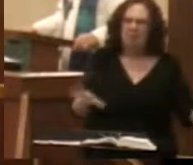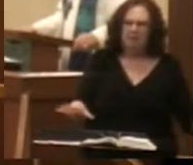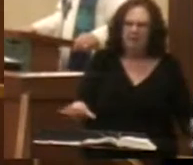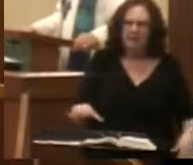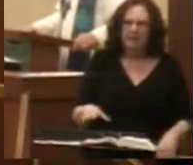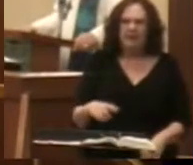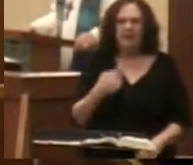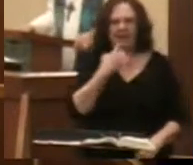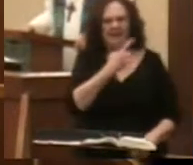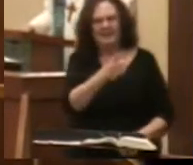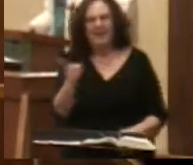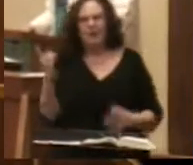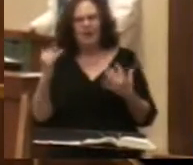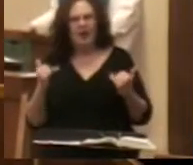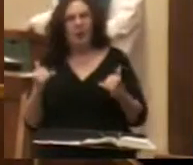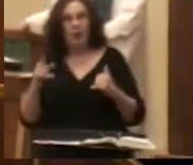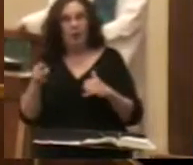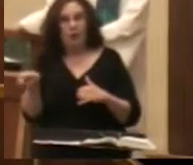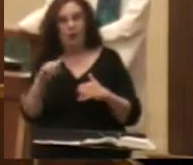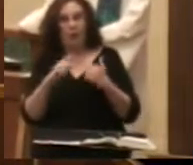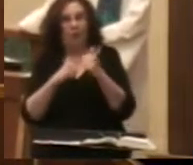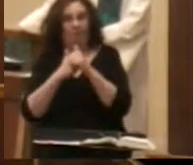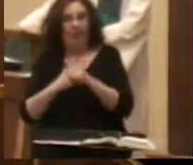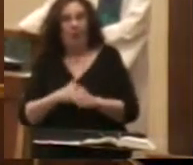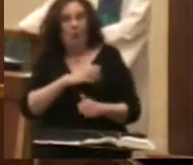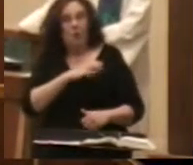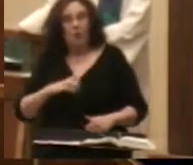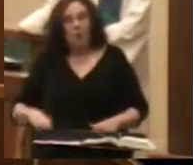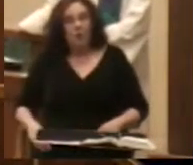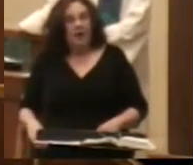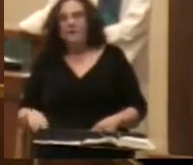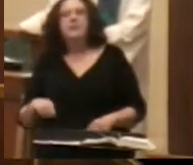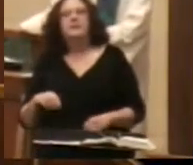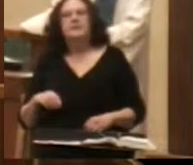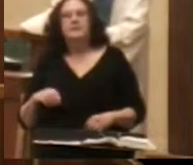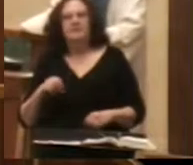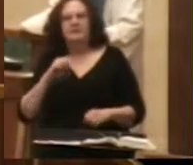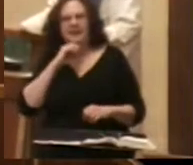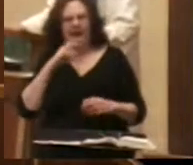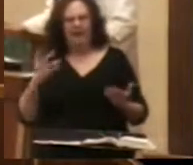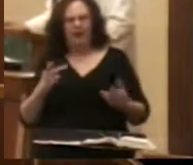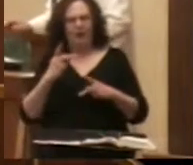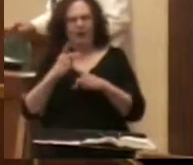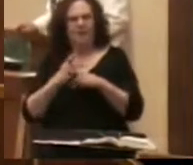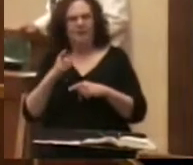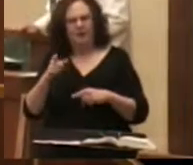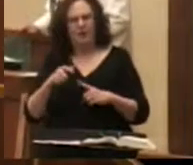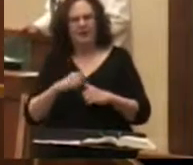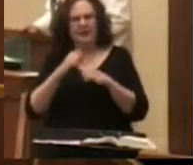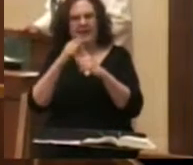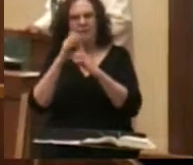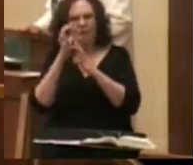I tell you now you who are in Christ there is nothing in the world that holds you other than Jesus.